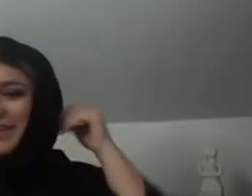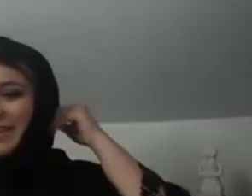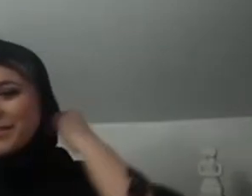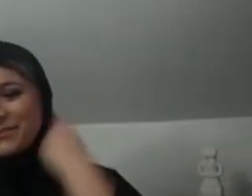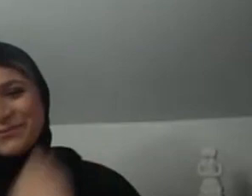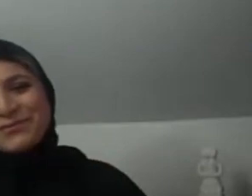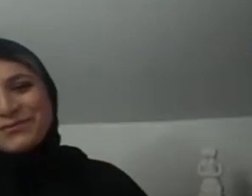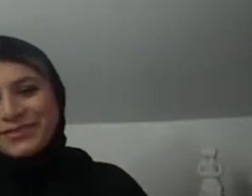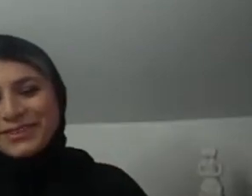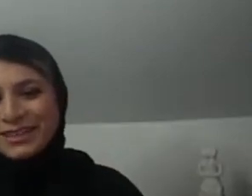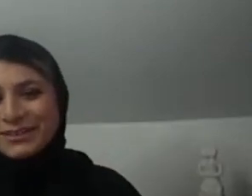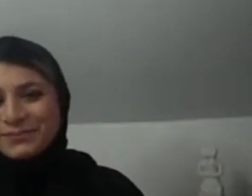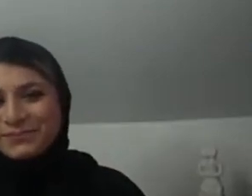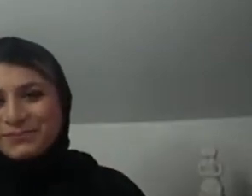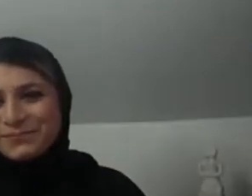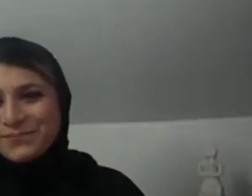wonderful experience for me.